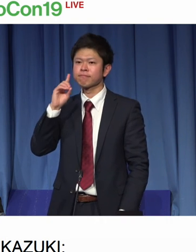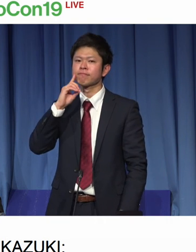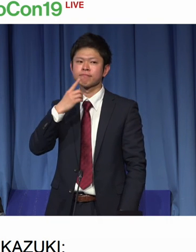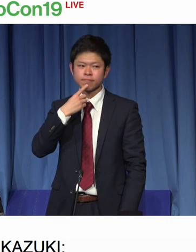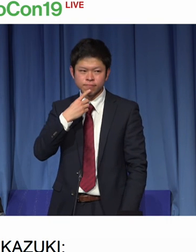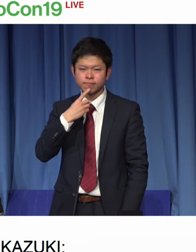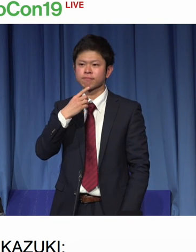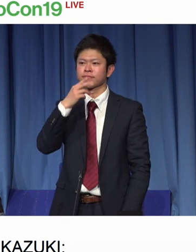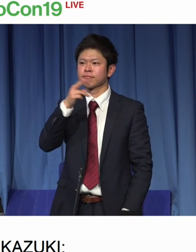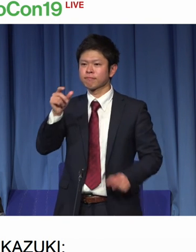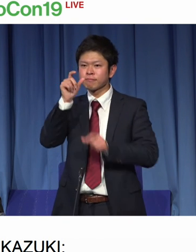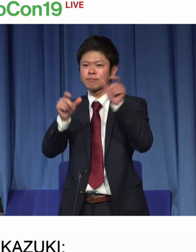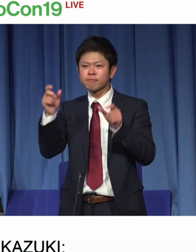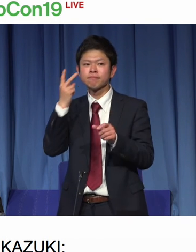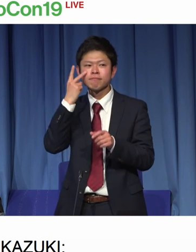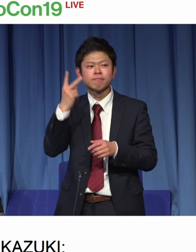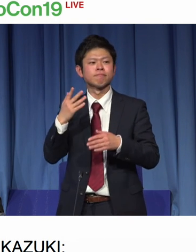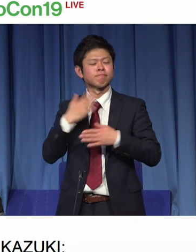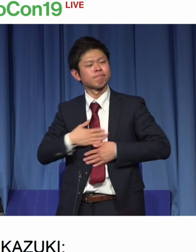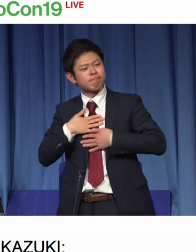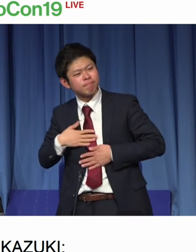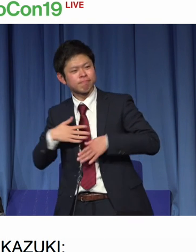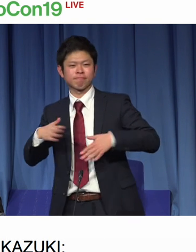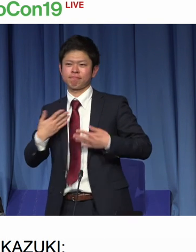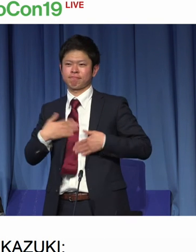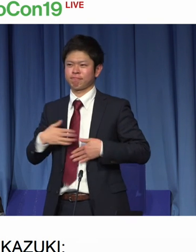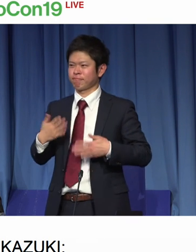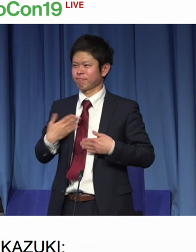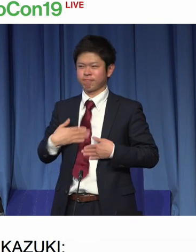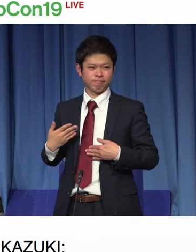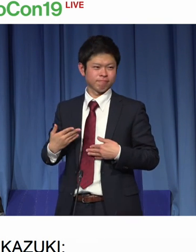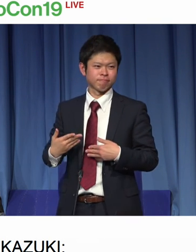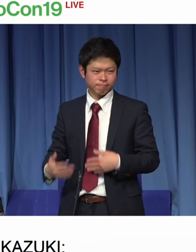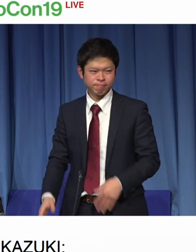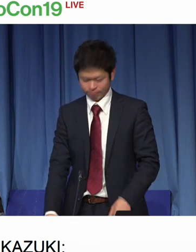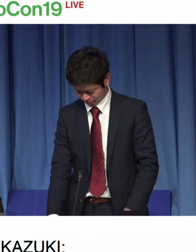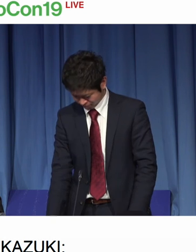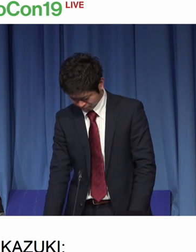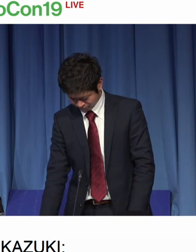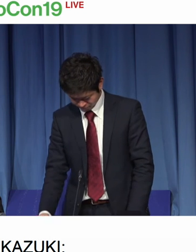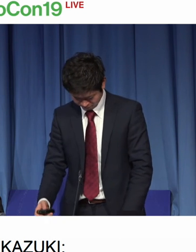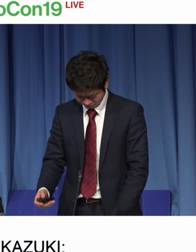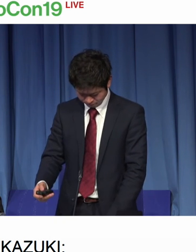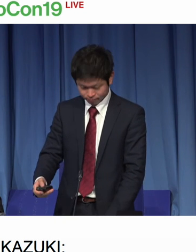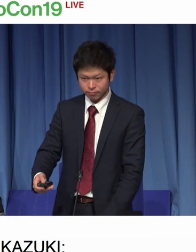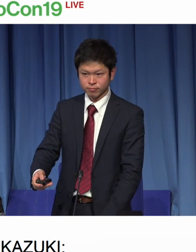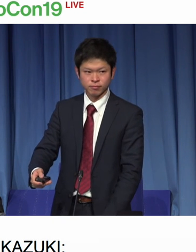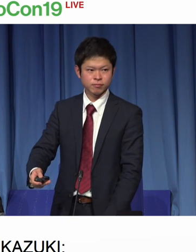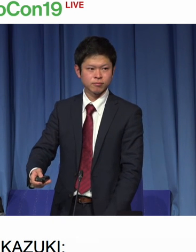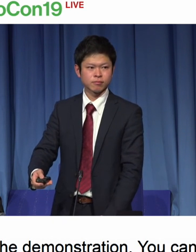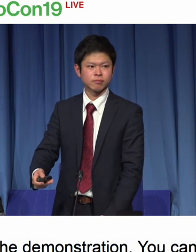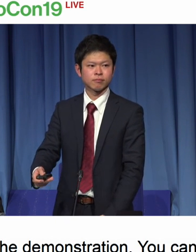that are accessible to deaf and hard of hearing people who can enjoy